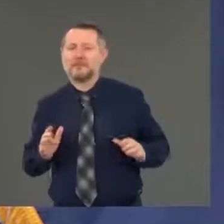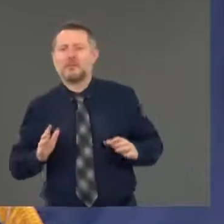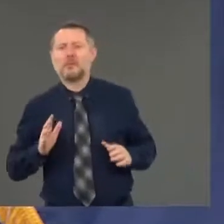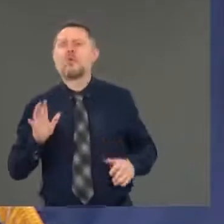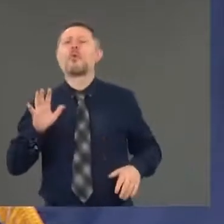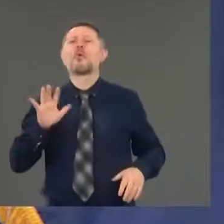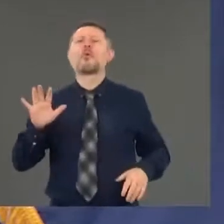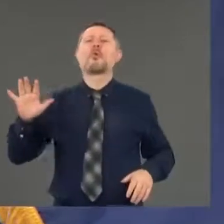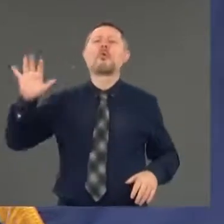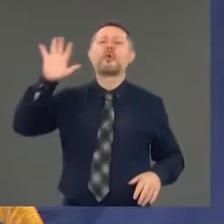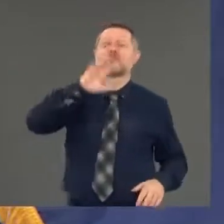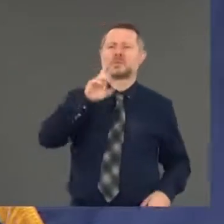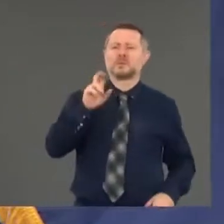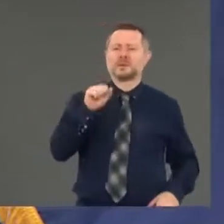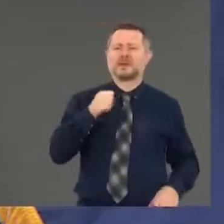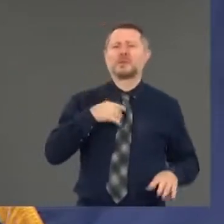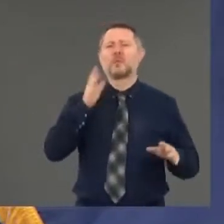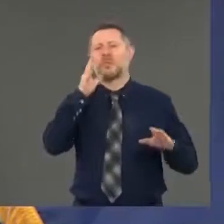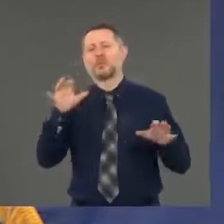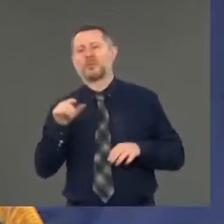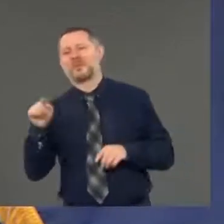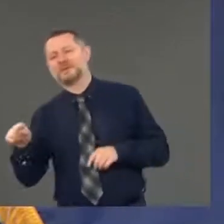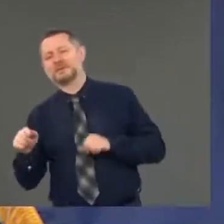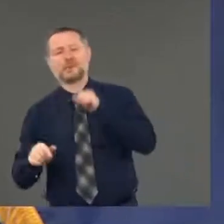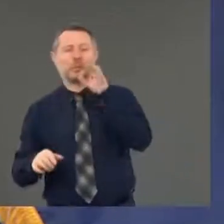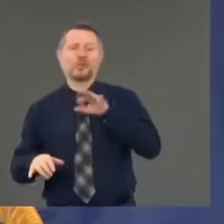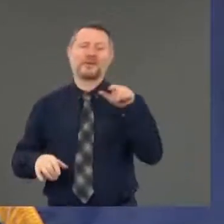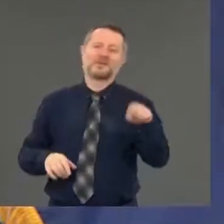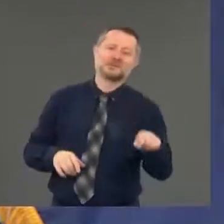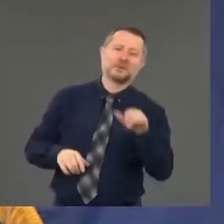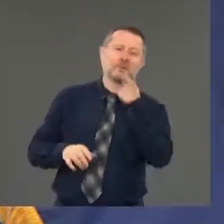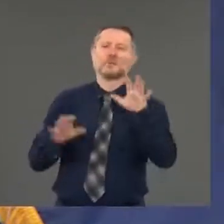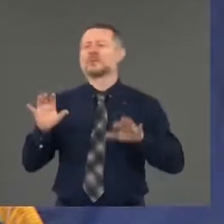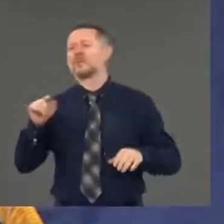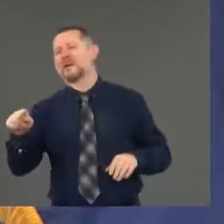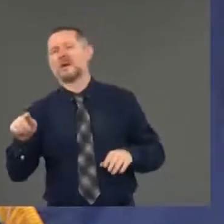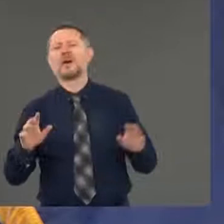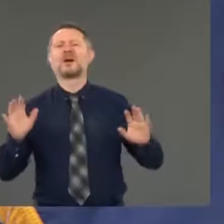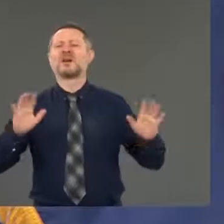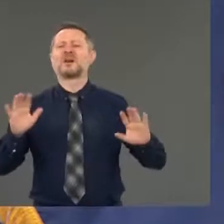I'll do this. I'll move this bottle of water from here to here. That's not the answer either.